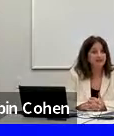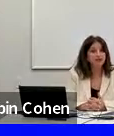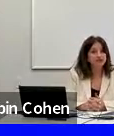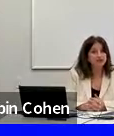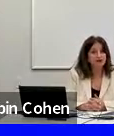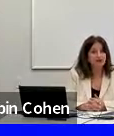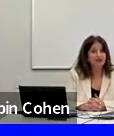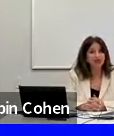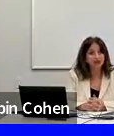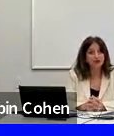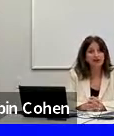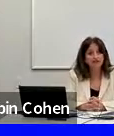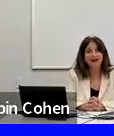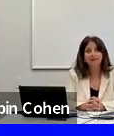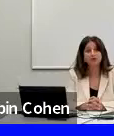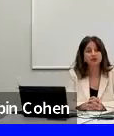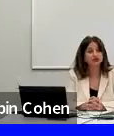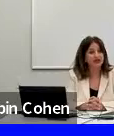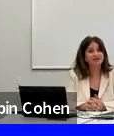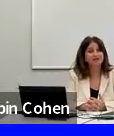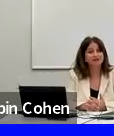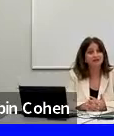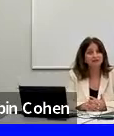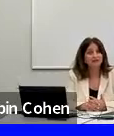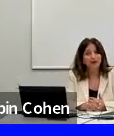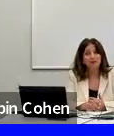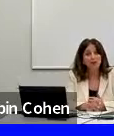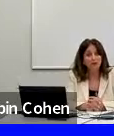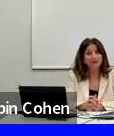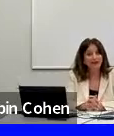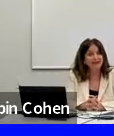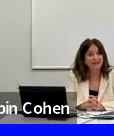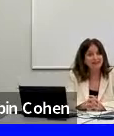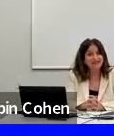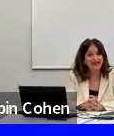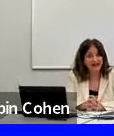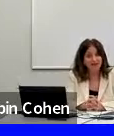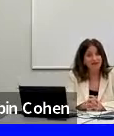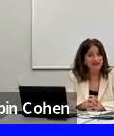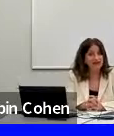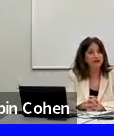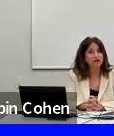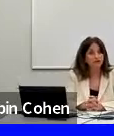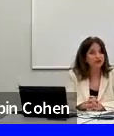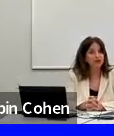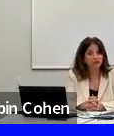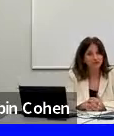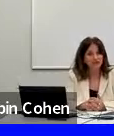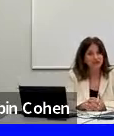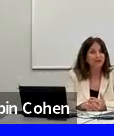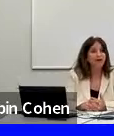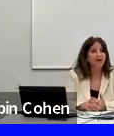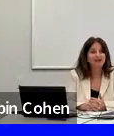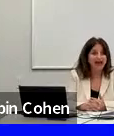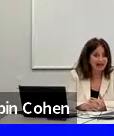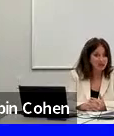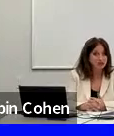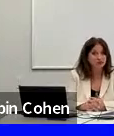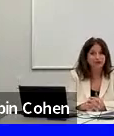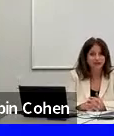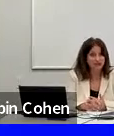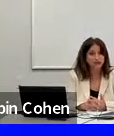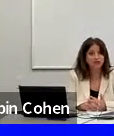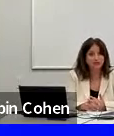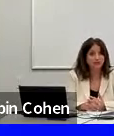ethnic diversity are 35% more likely to have financial returns above the